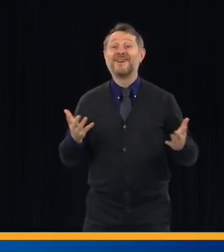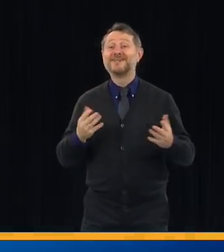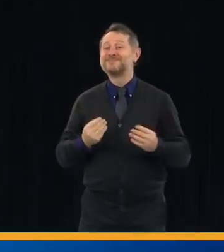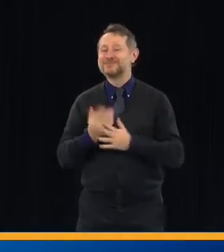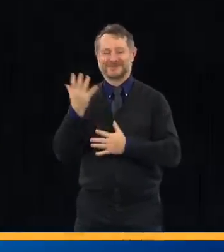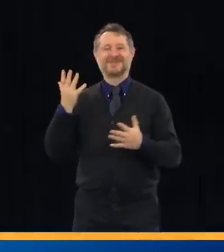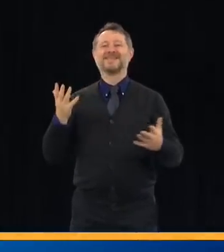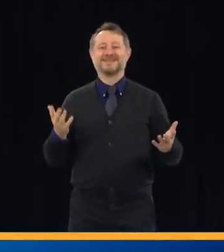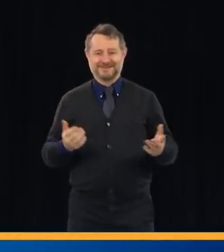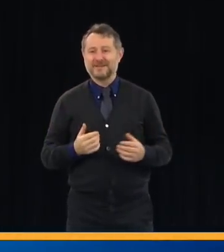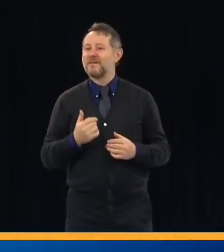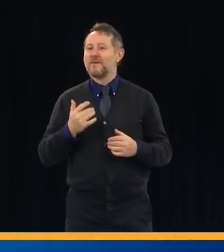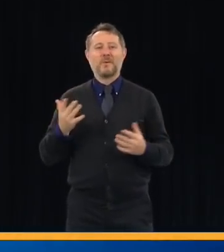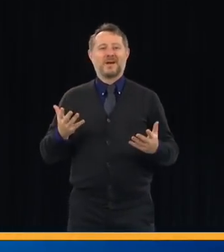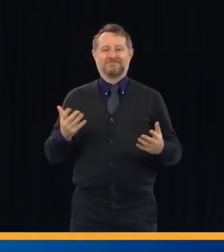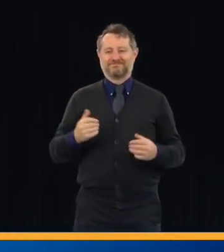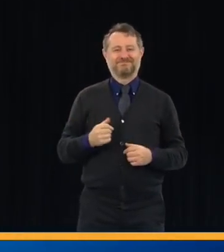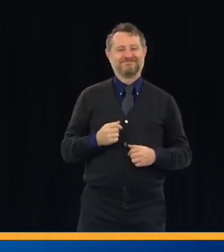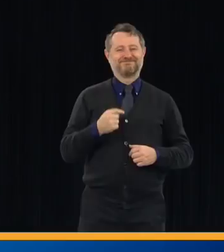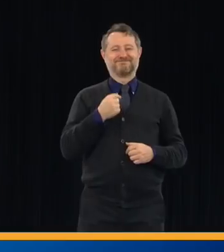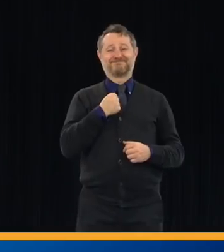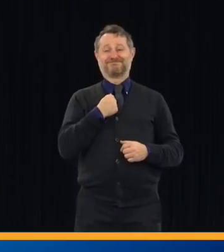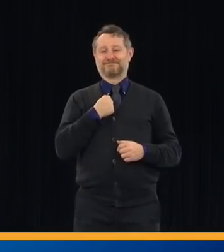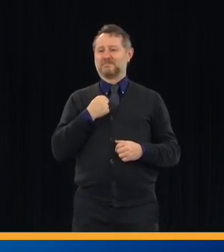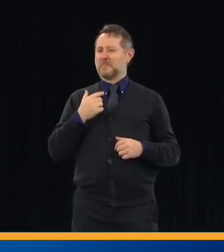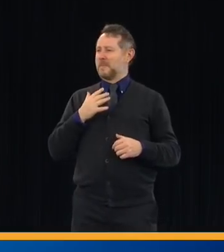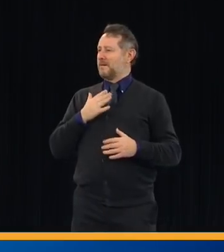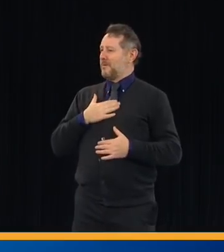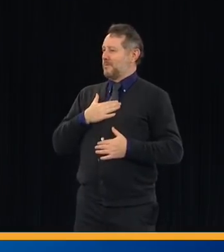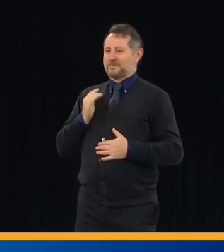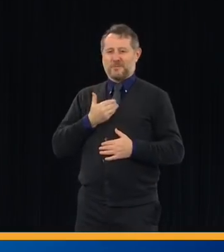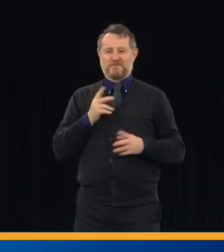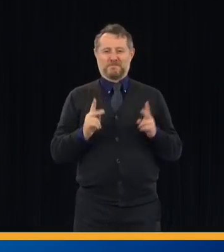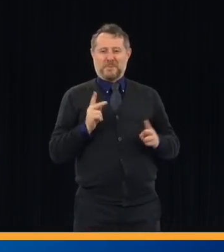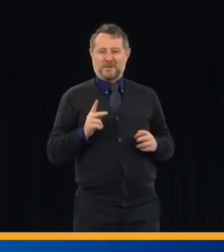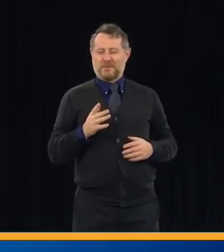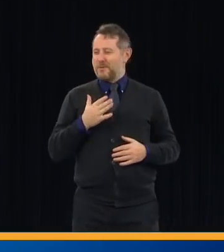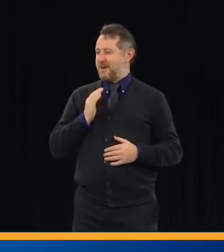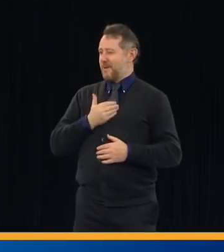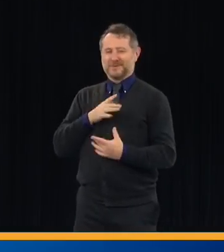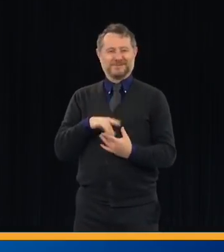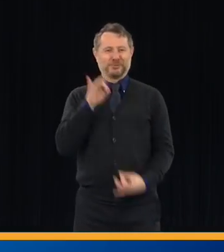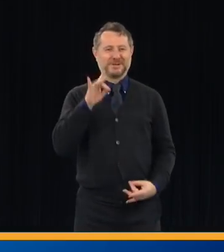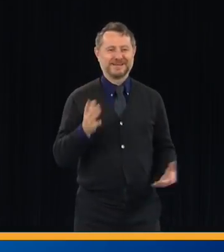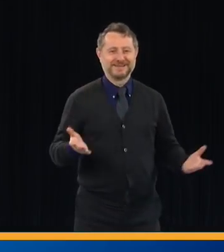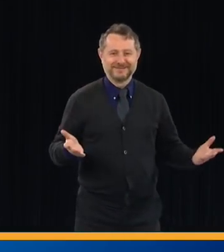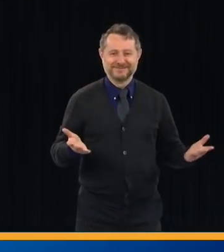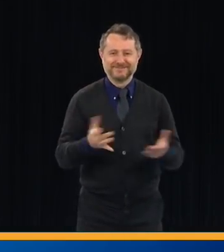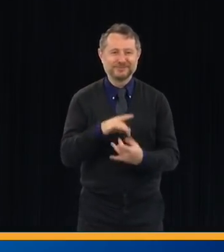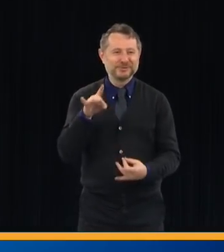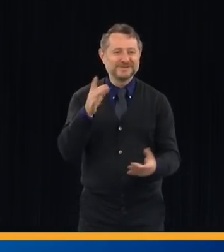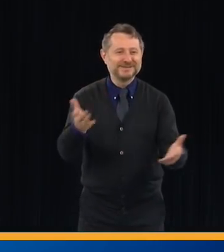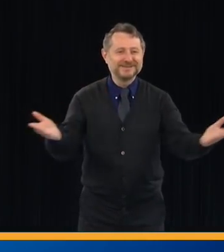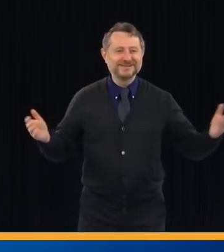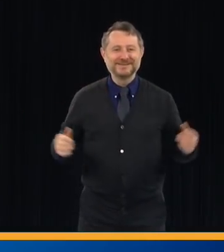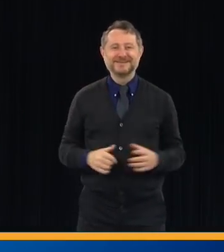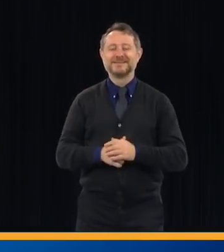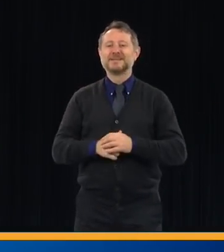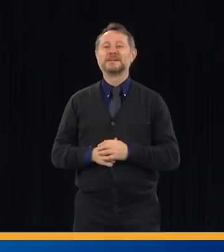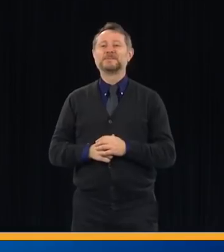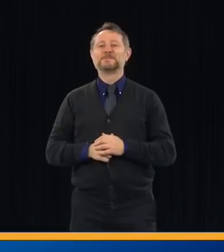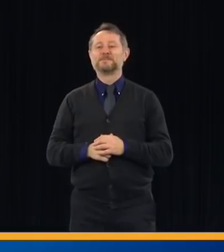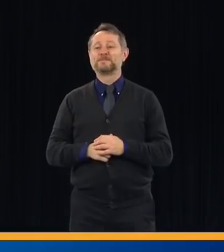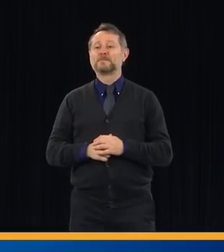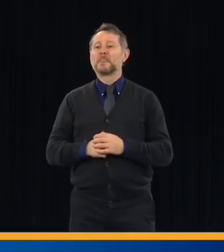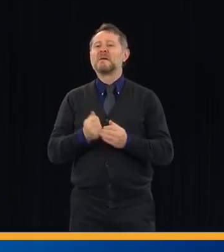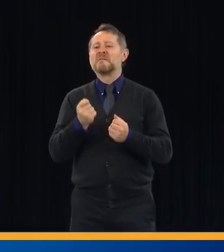about our people and about our spirit. Let's say the spirit lives. There have been a couple of moments